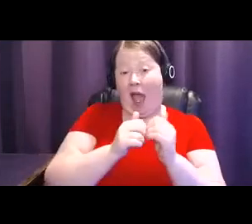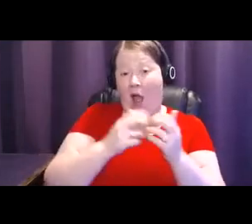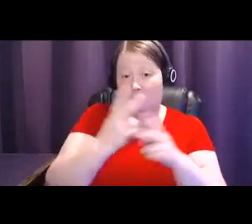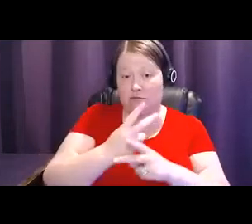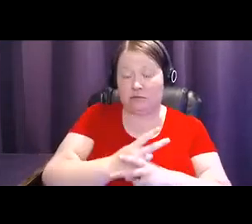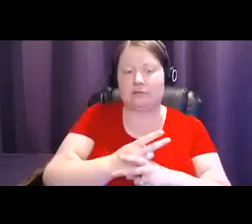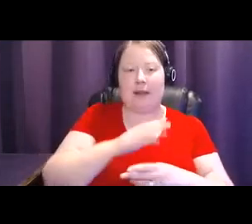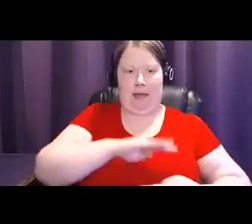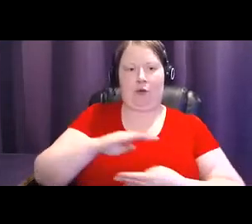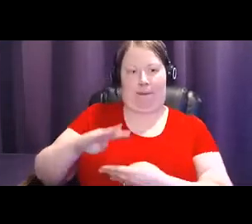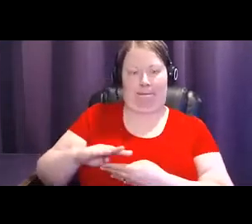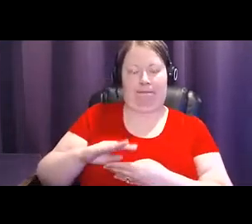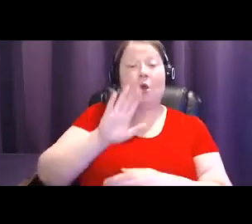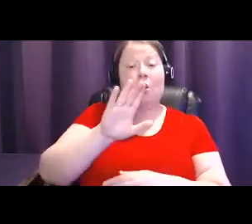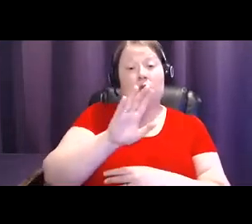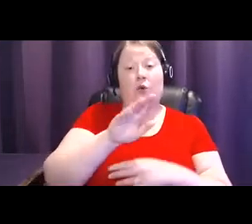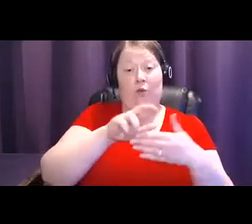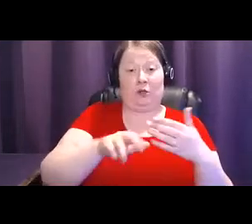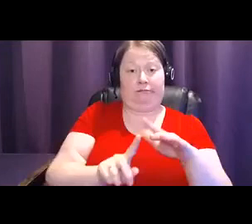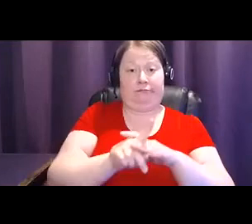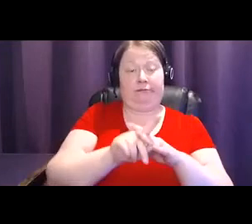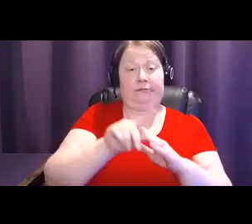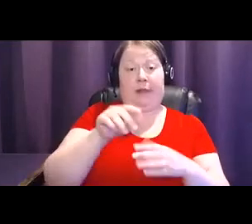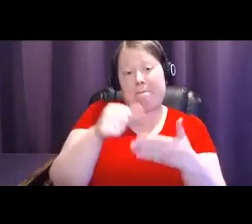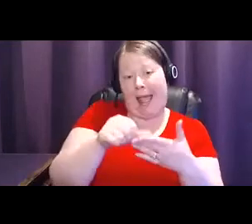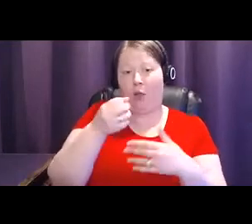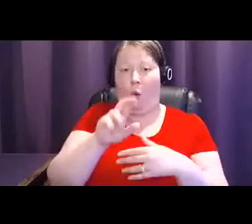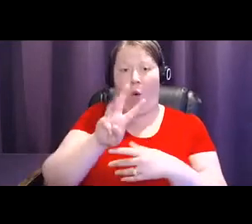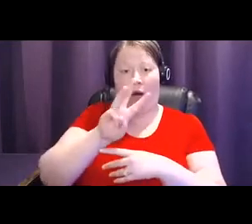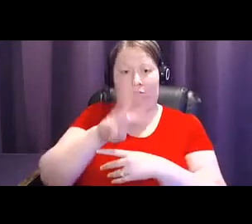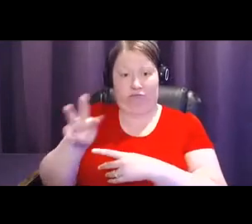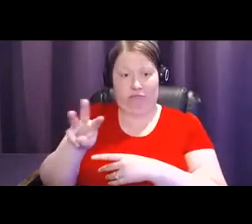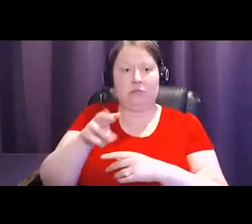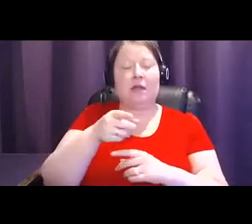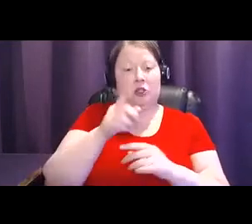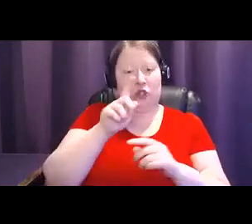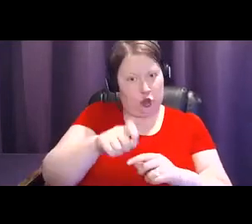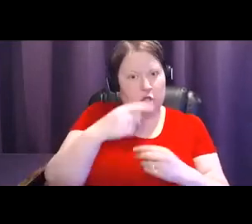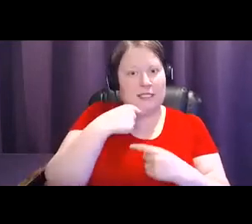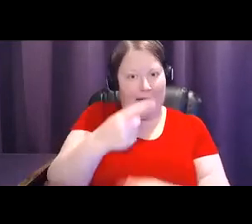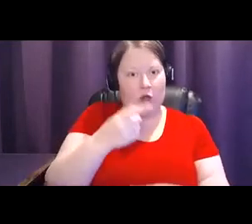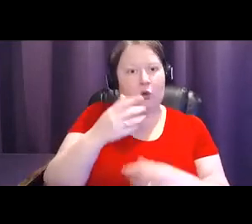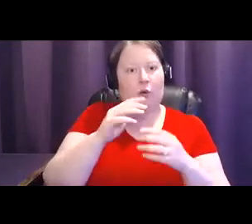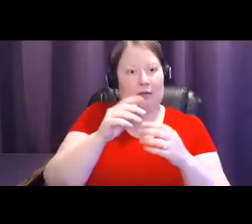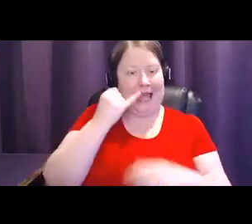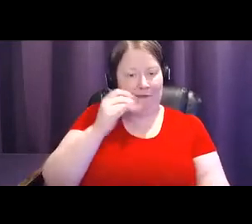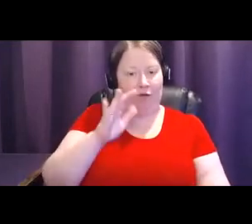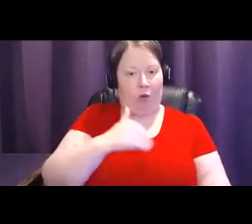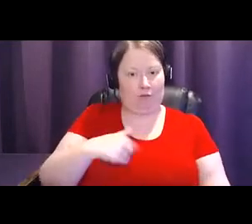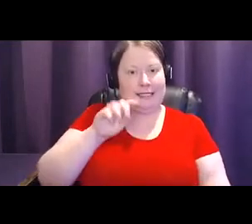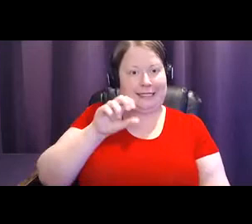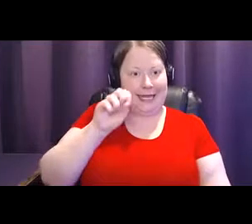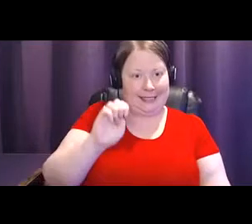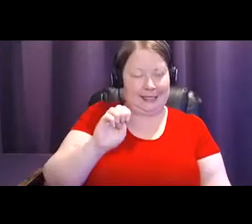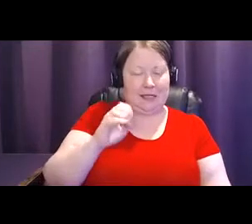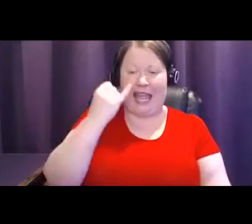up in the mail or a web-based portal, they should tell you how dense your breasts are. Sometimes they don't. And if that's the case, you should call your doctor